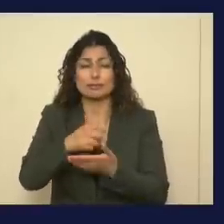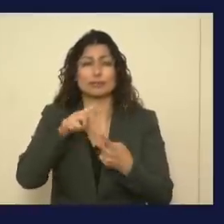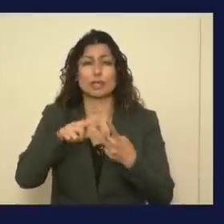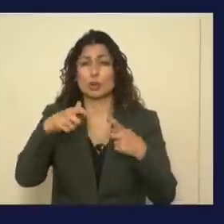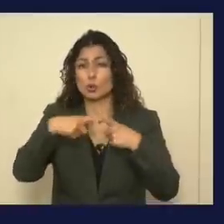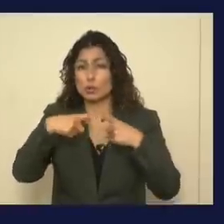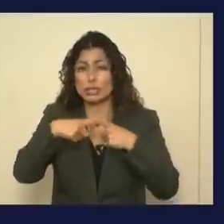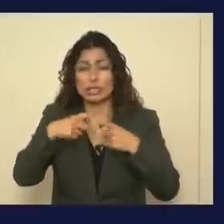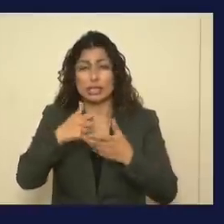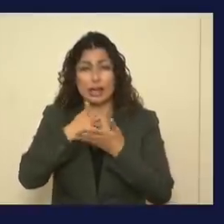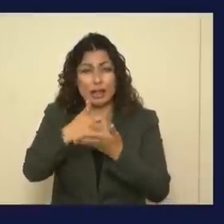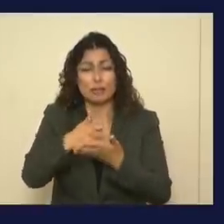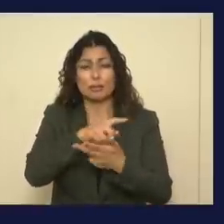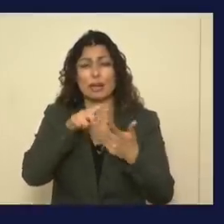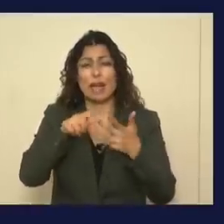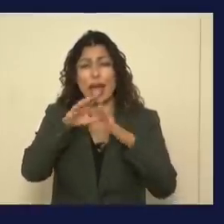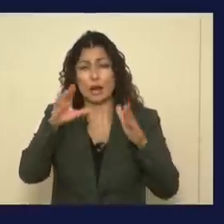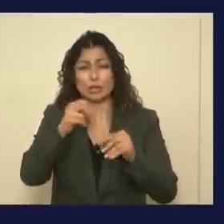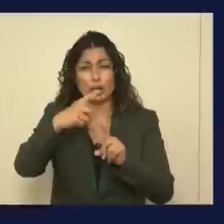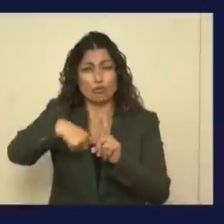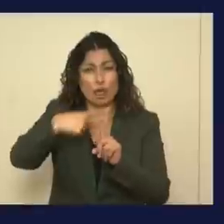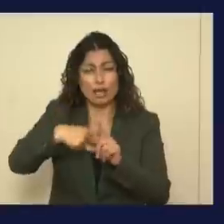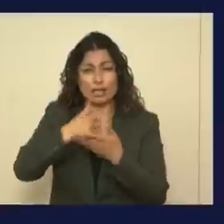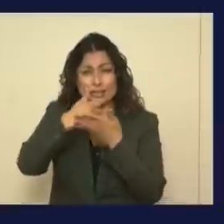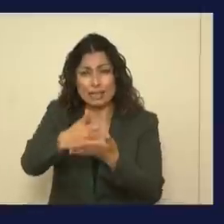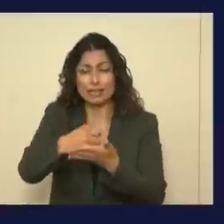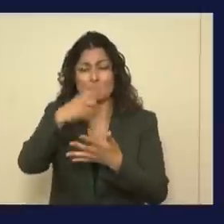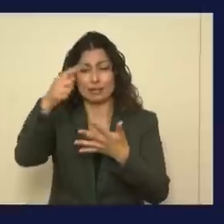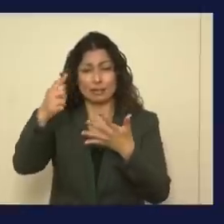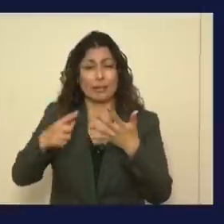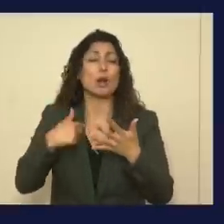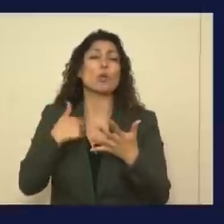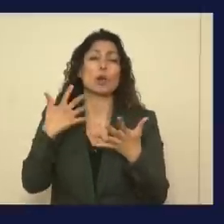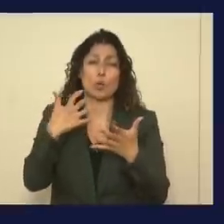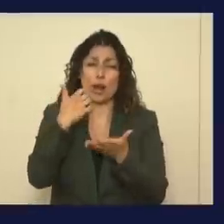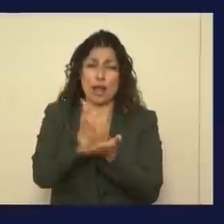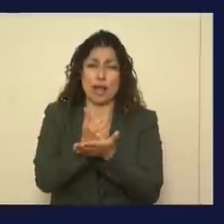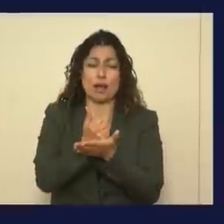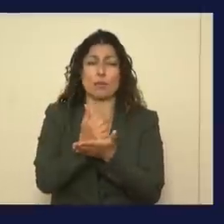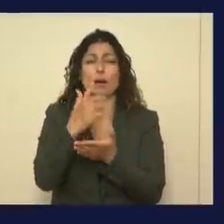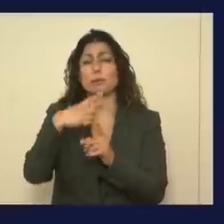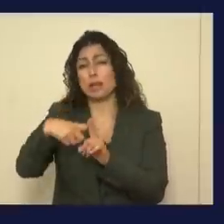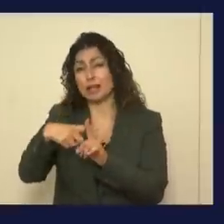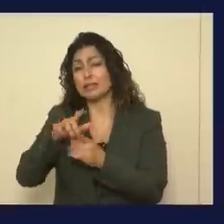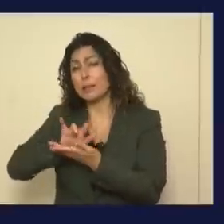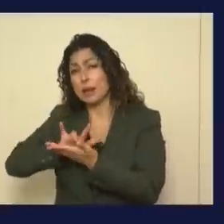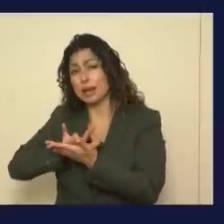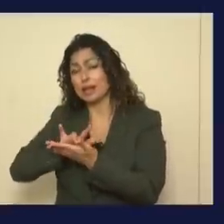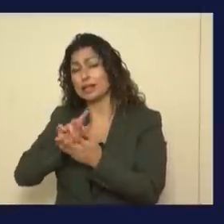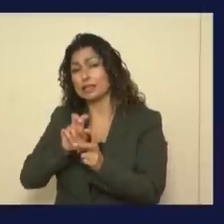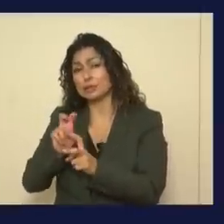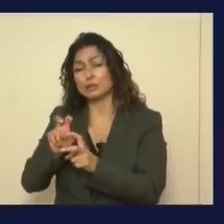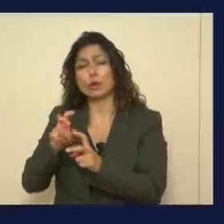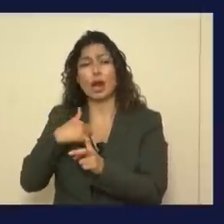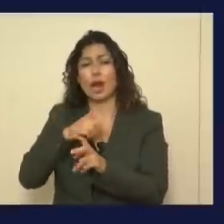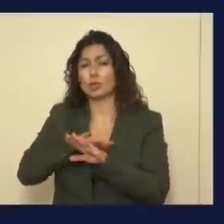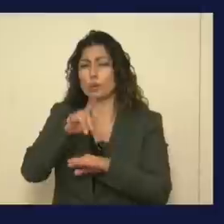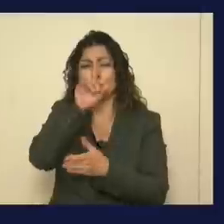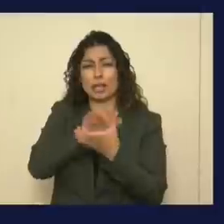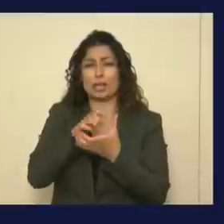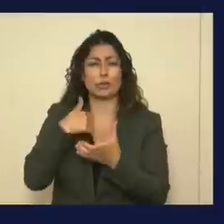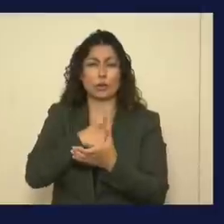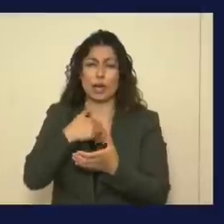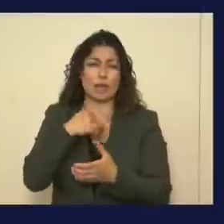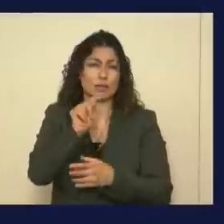assistance, housing and rent assistance. We want to help with those and medical issues. I don't believe that we have the